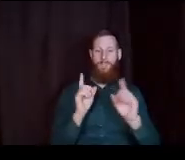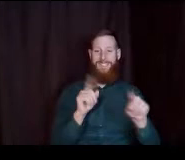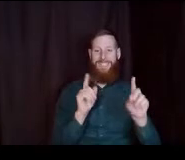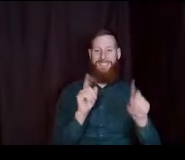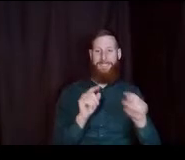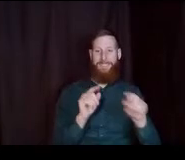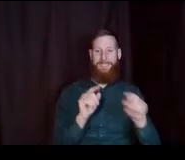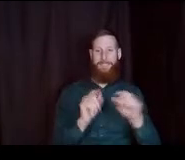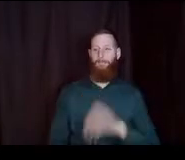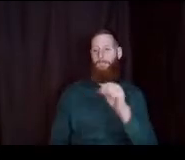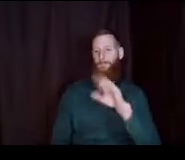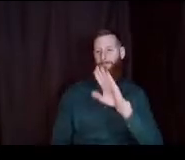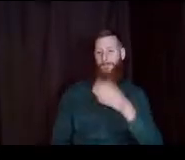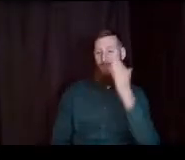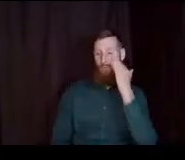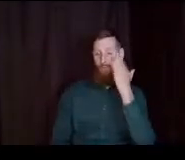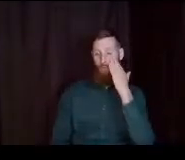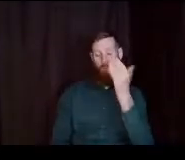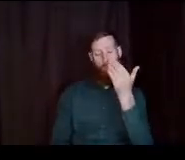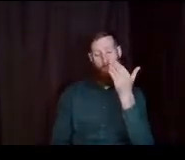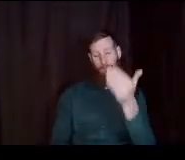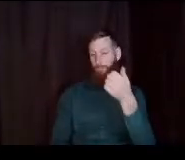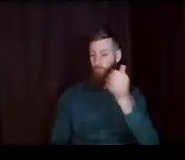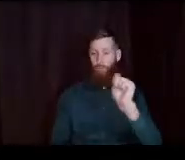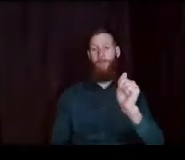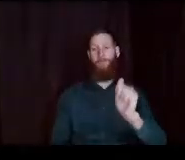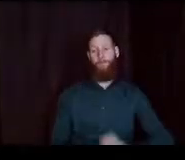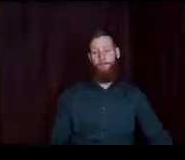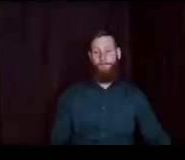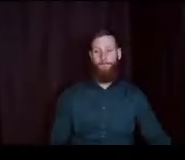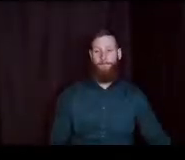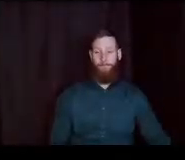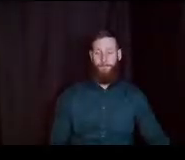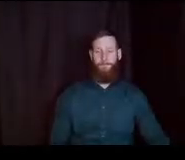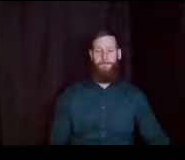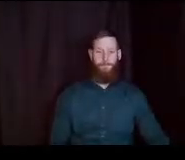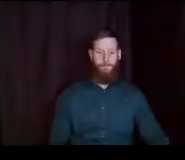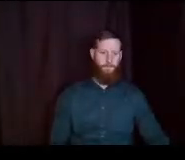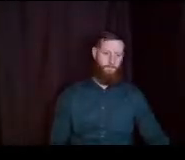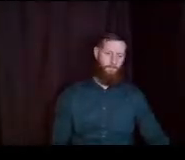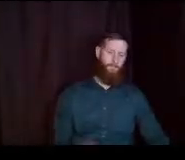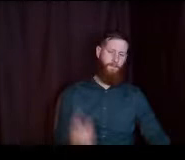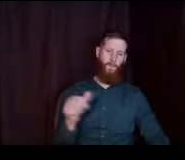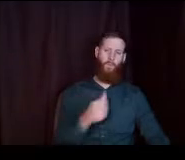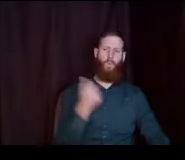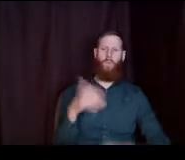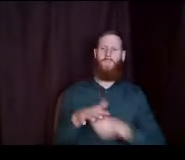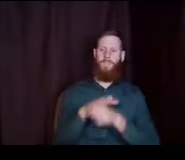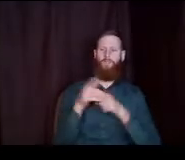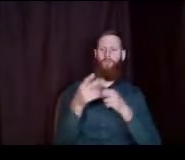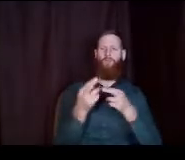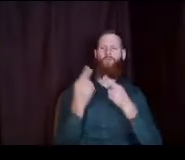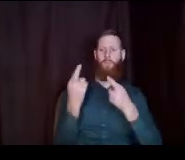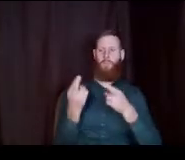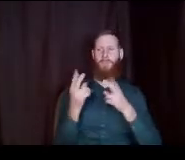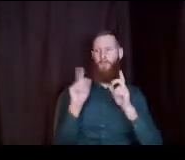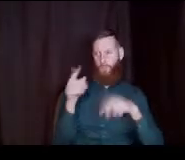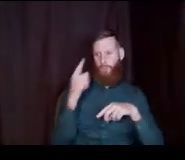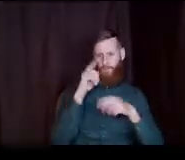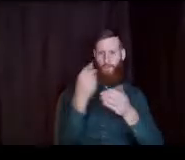Yeah, you just never know. Go for it. Yep. What other sites do you recommend to go to? for scholarships?